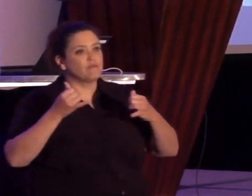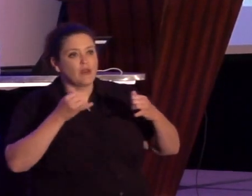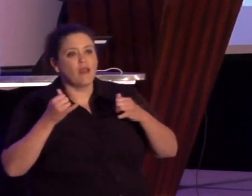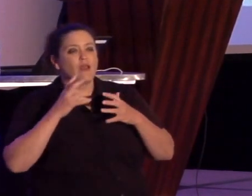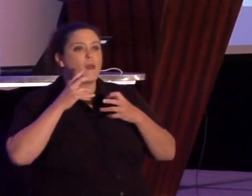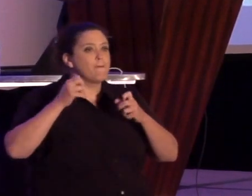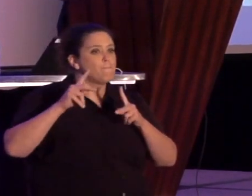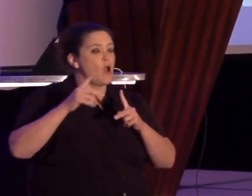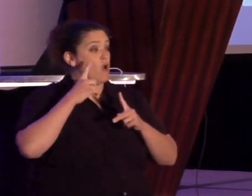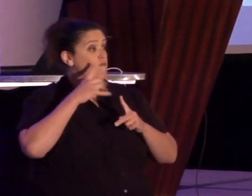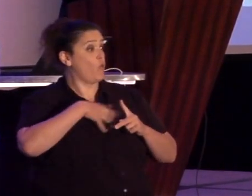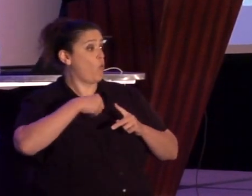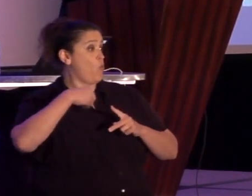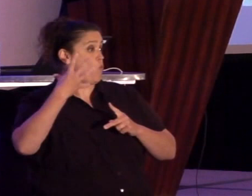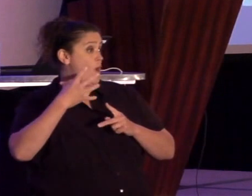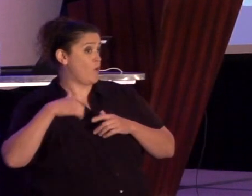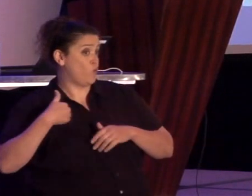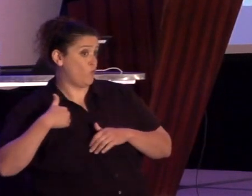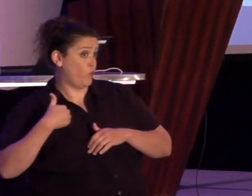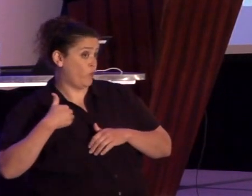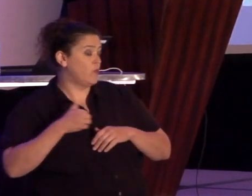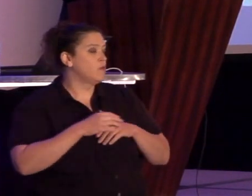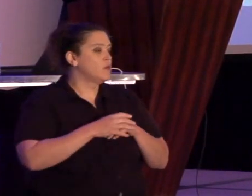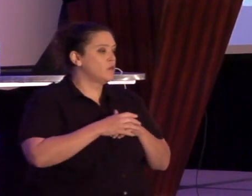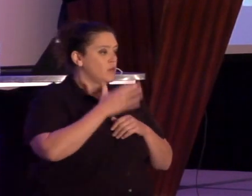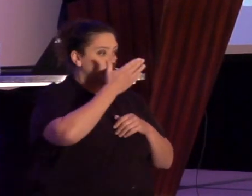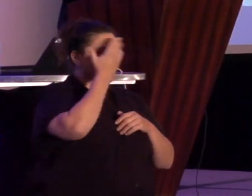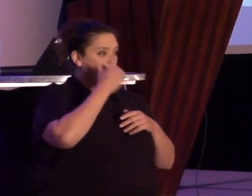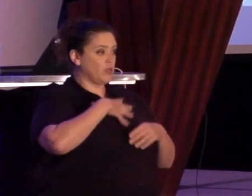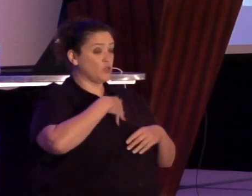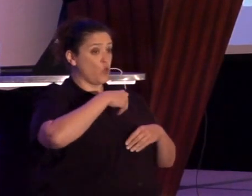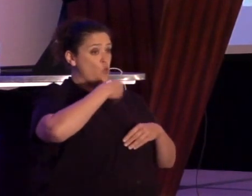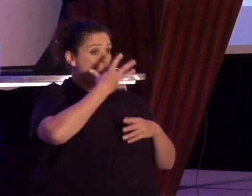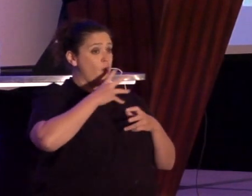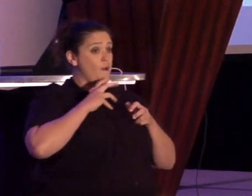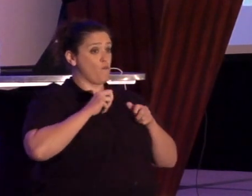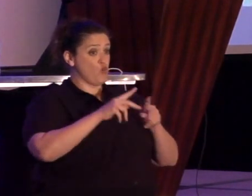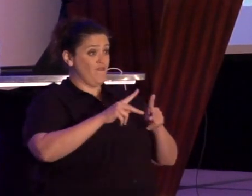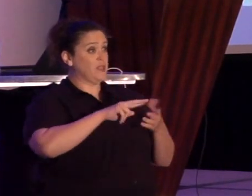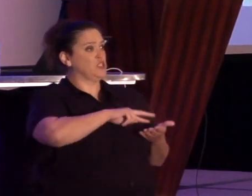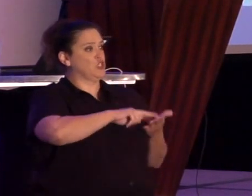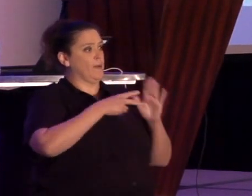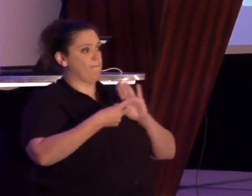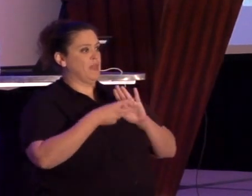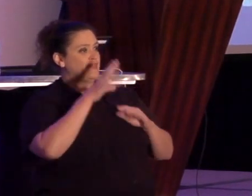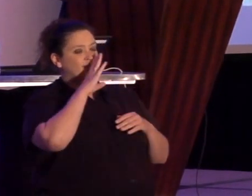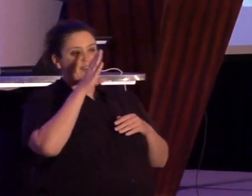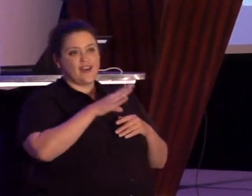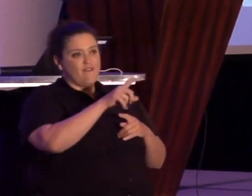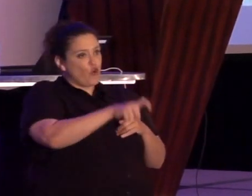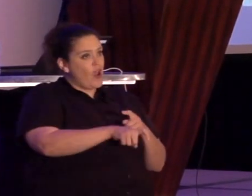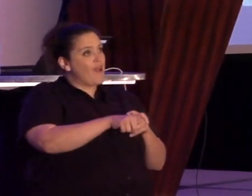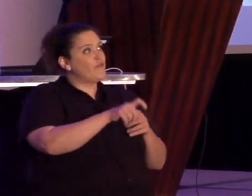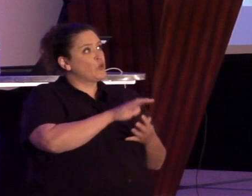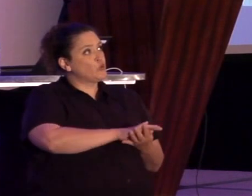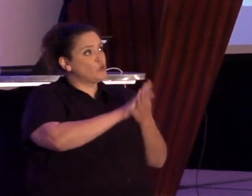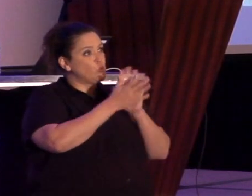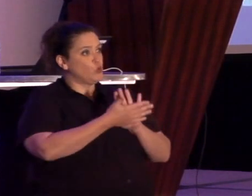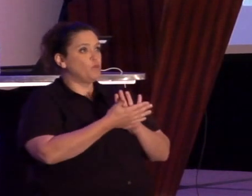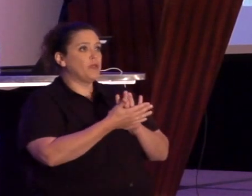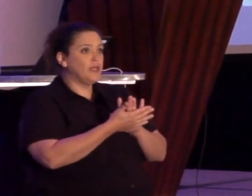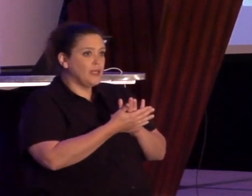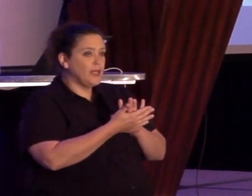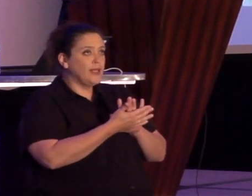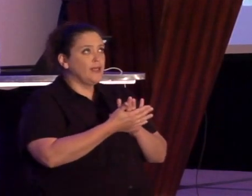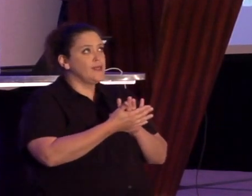for white youth. Because white privilege means never having to be constructed